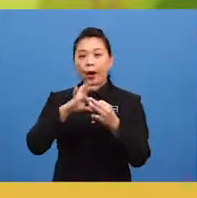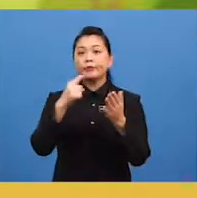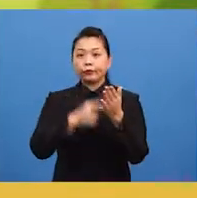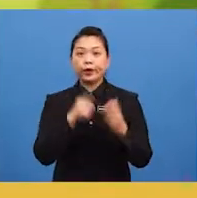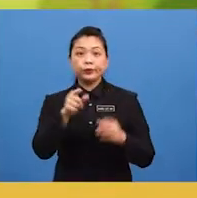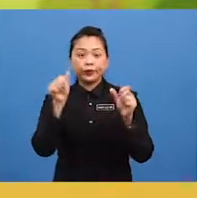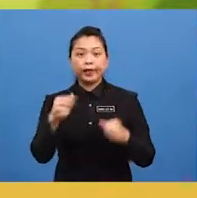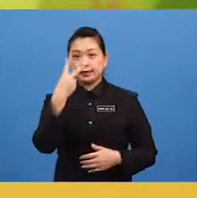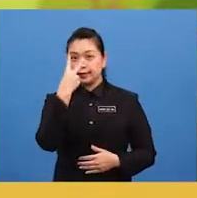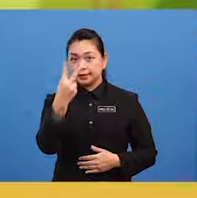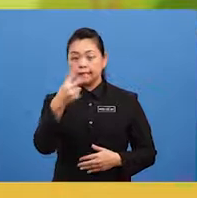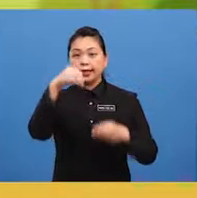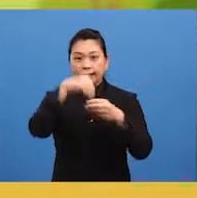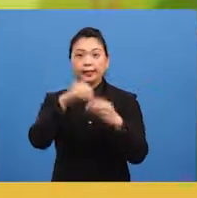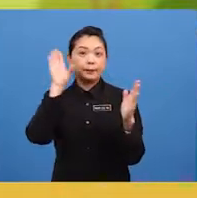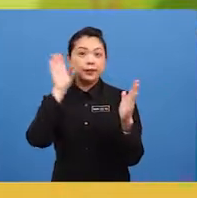see in the picture.